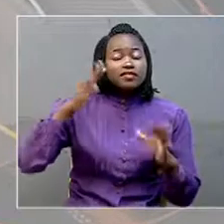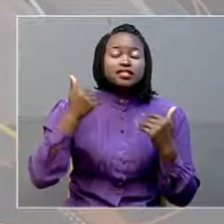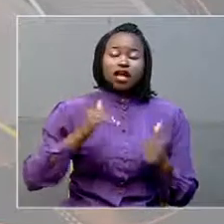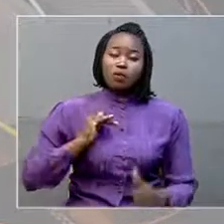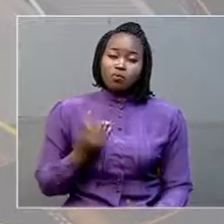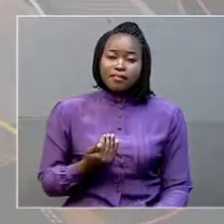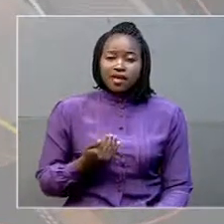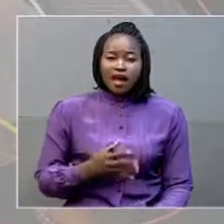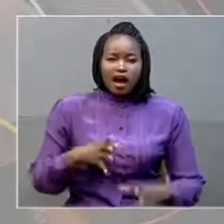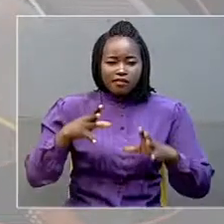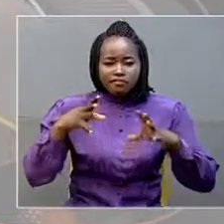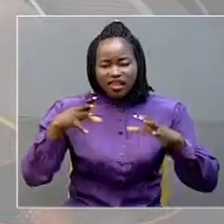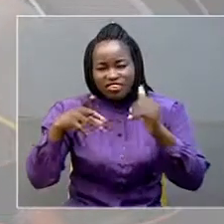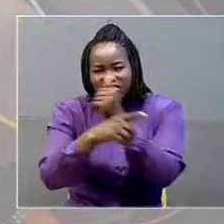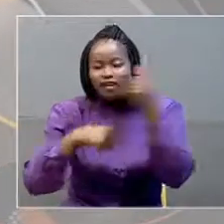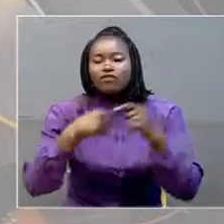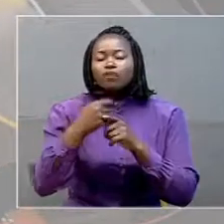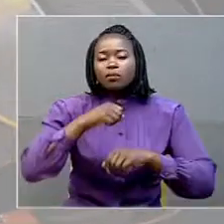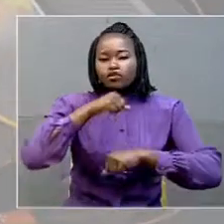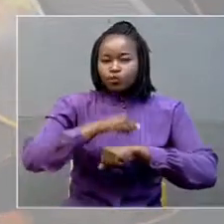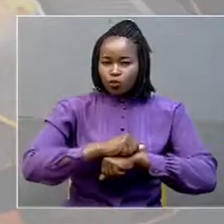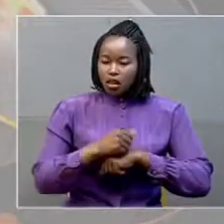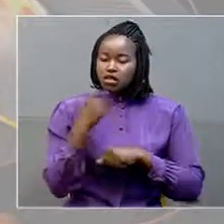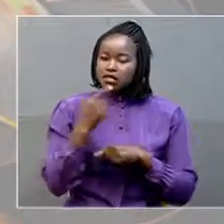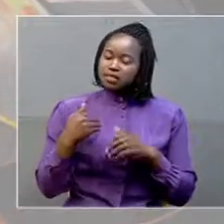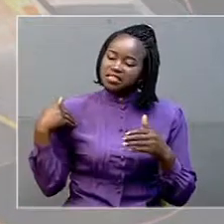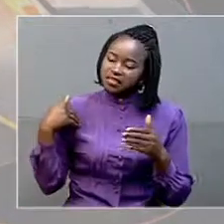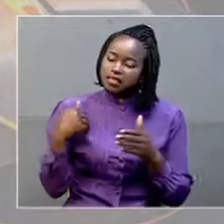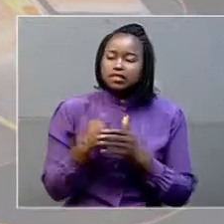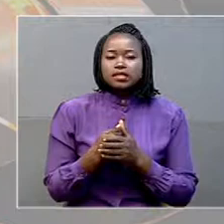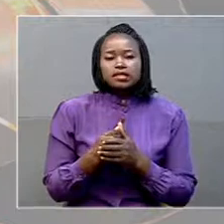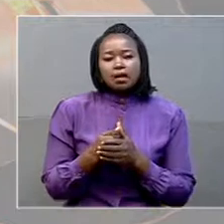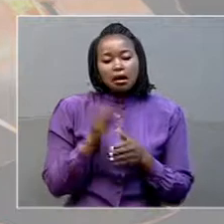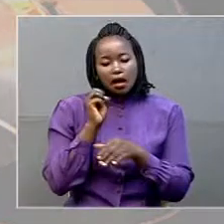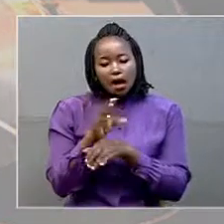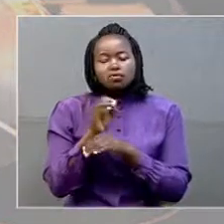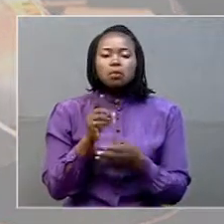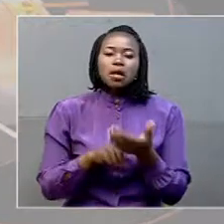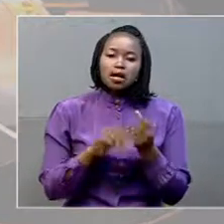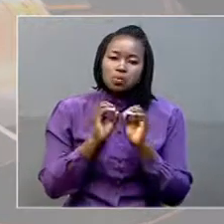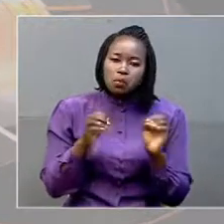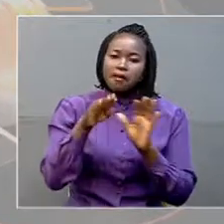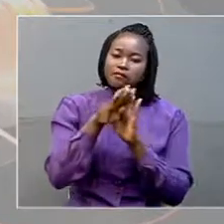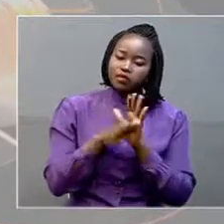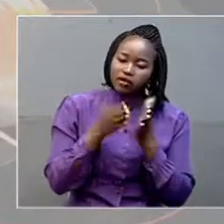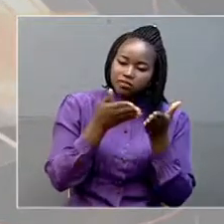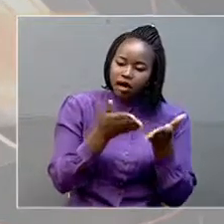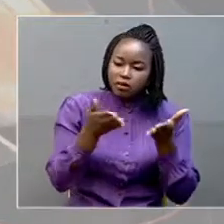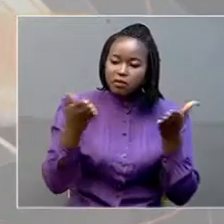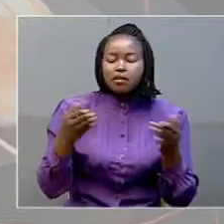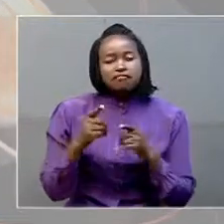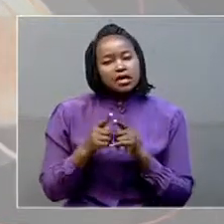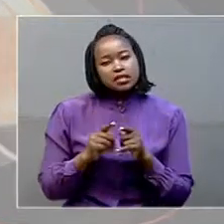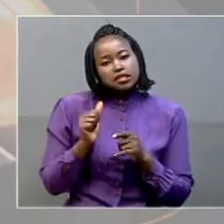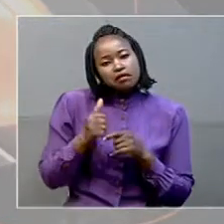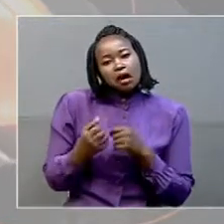in Kabila Maido District say that they have never received counseling despite programs charged with such mandate.